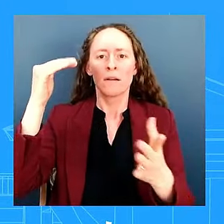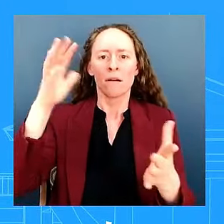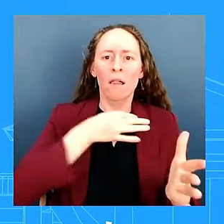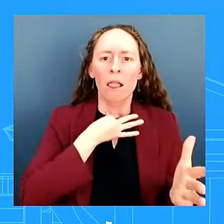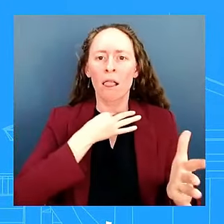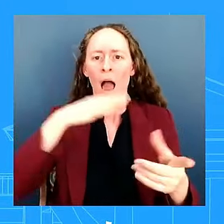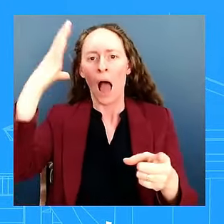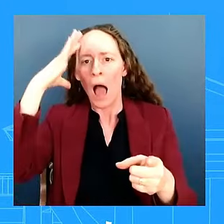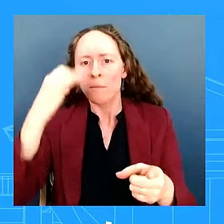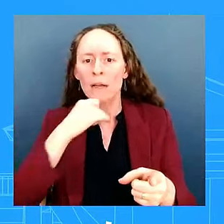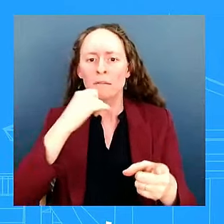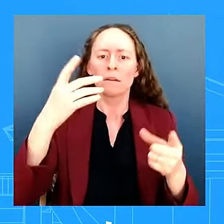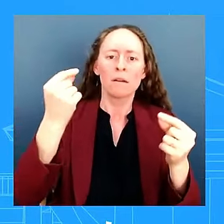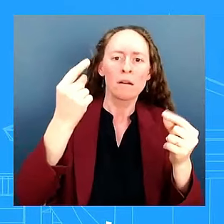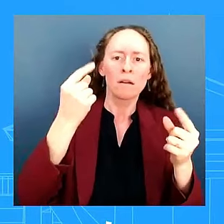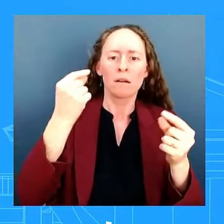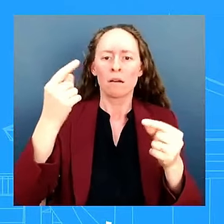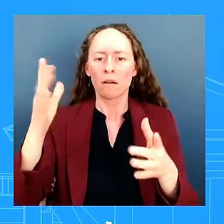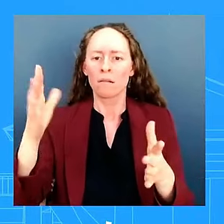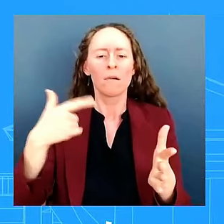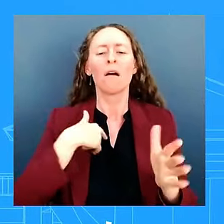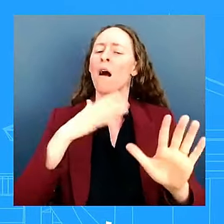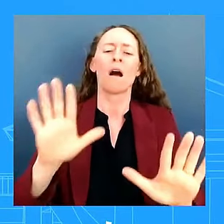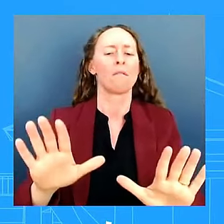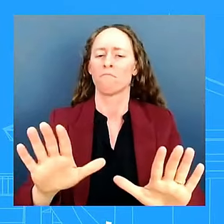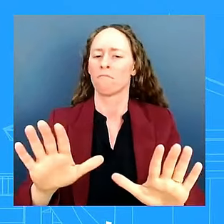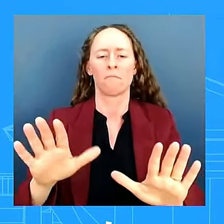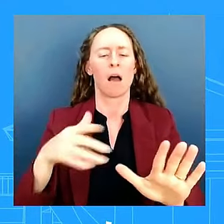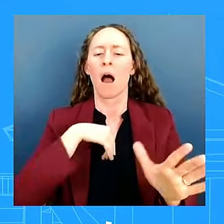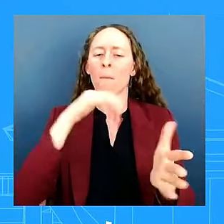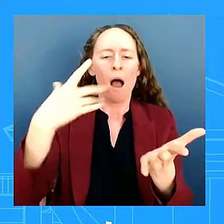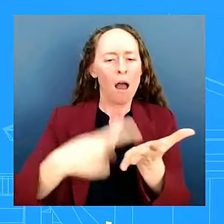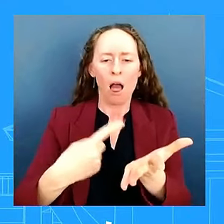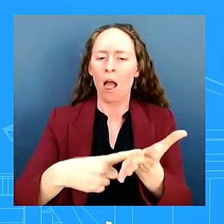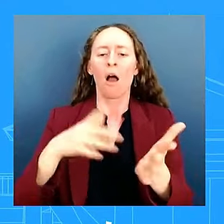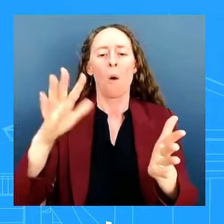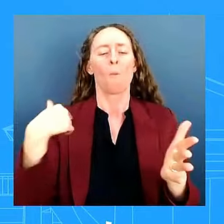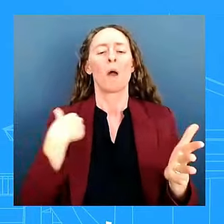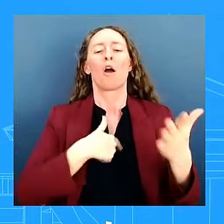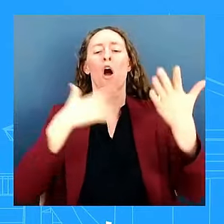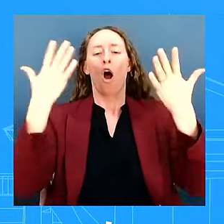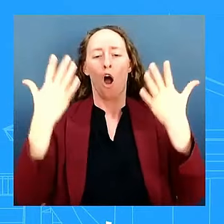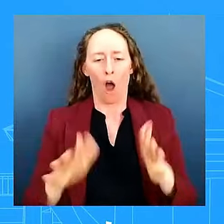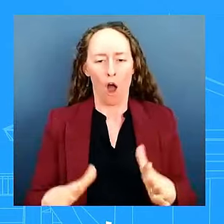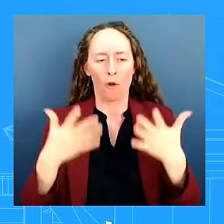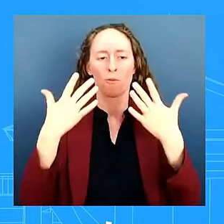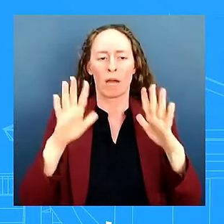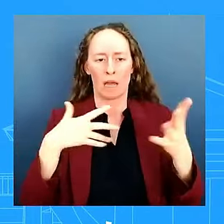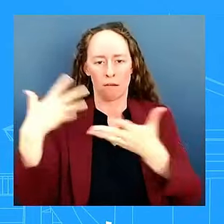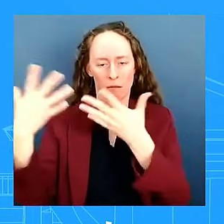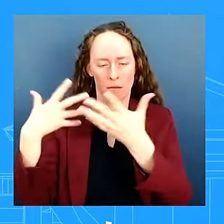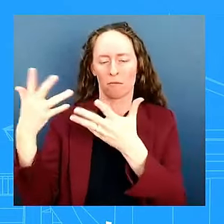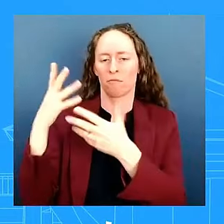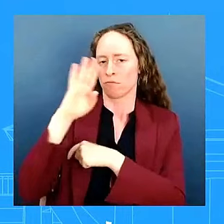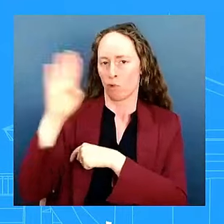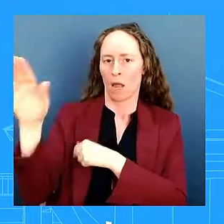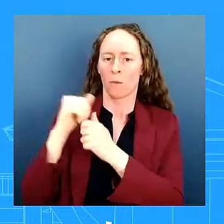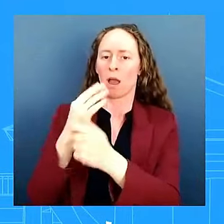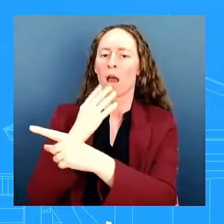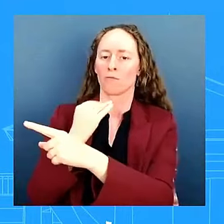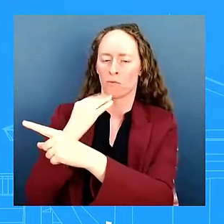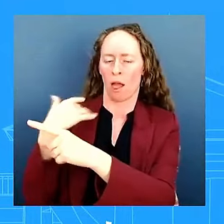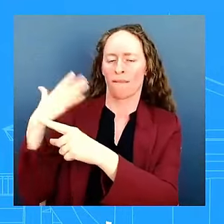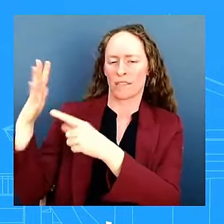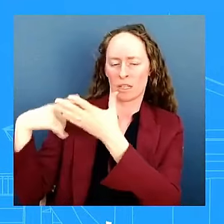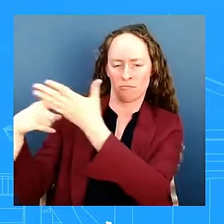i'm not going to speak to that what i can say is we're in direct conversation but as far as they really come to counterparts and moving on uh still on the middle east is the administration